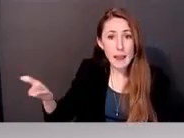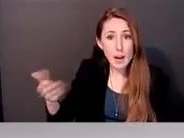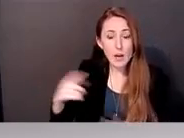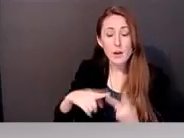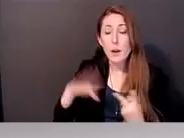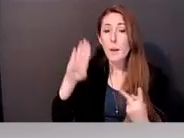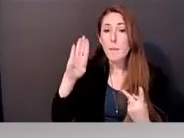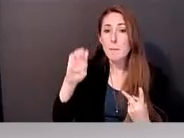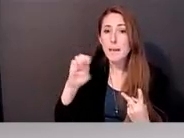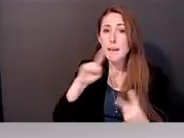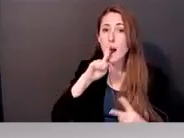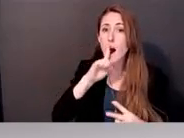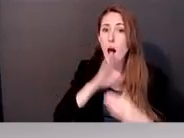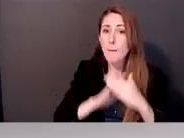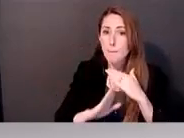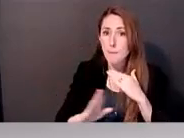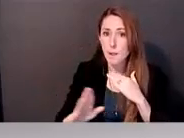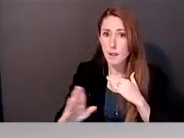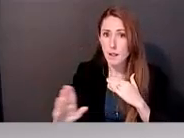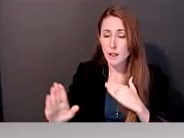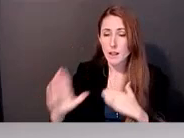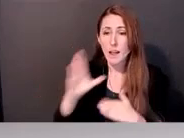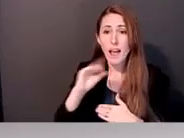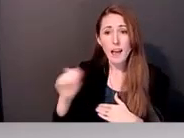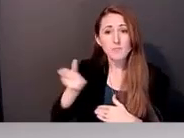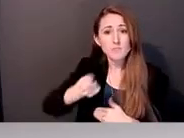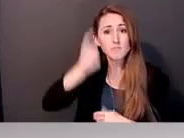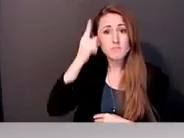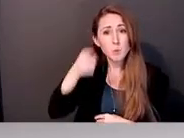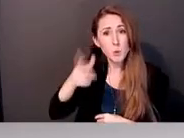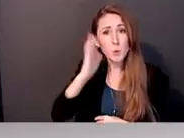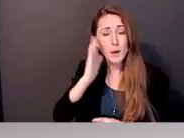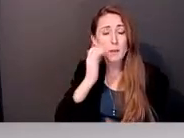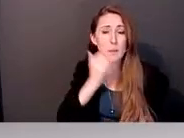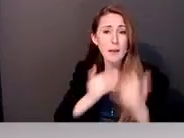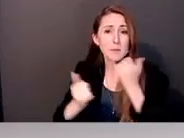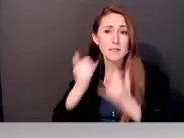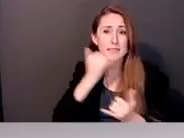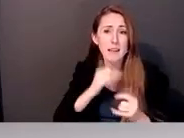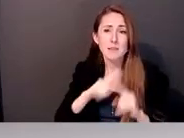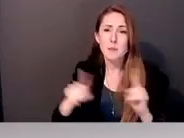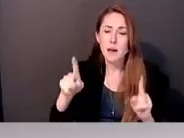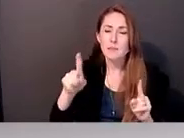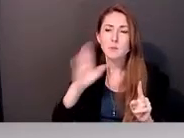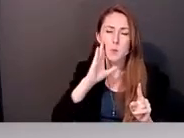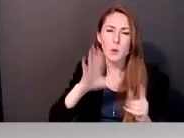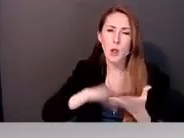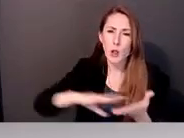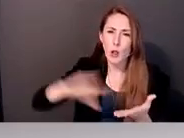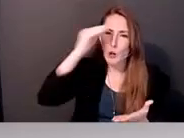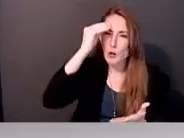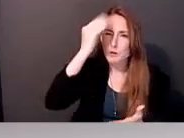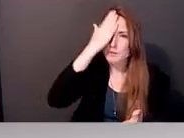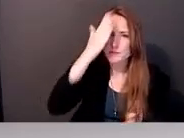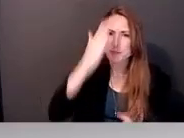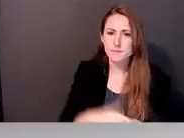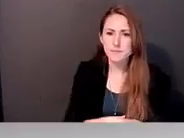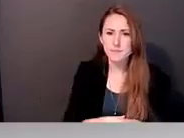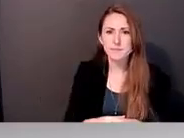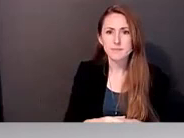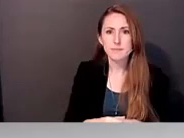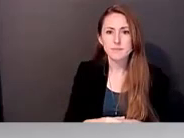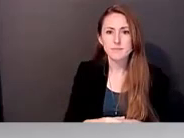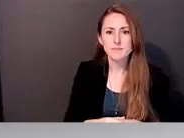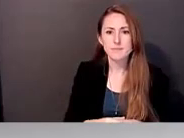'all make mistakes and learn from those. Thank you, Lily, so much. I actually, so yeah, I totally forgot to actually answer the question,